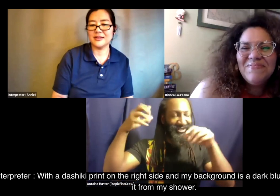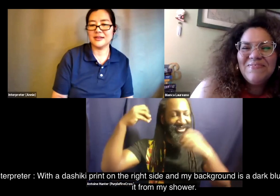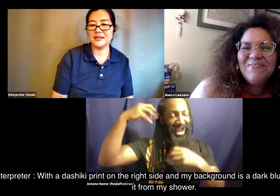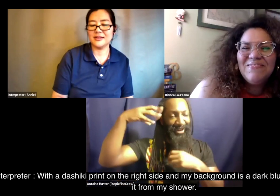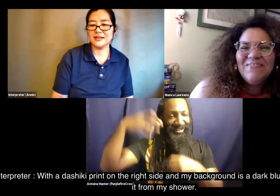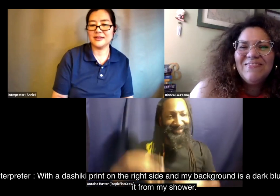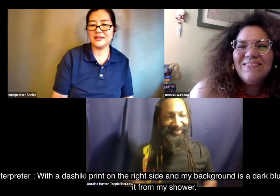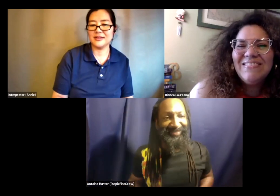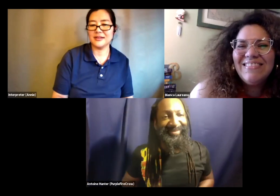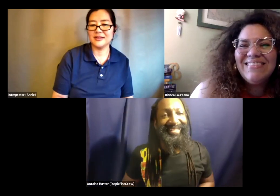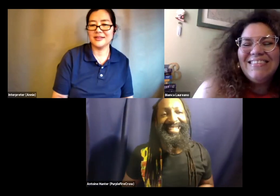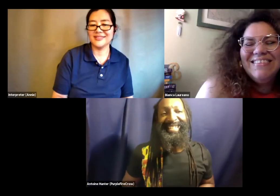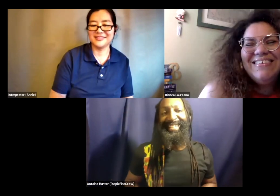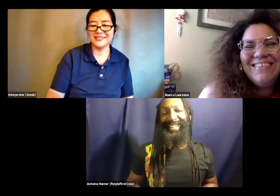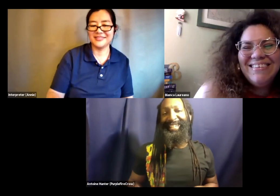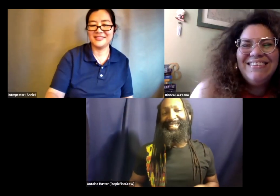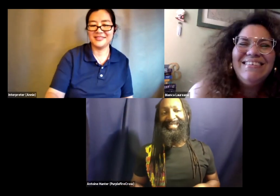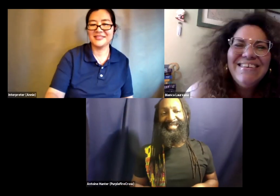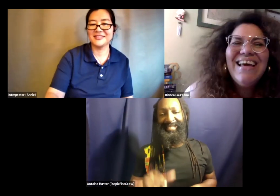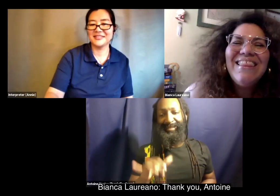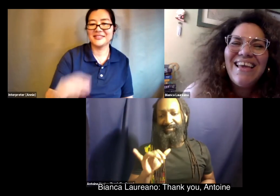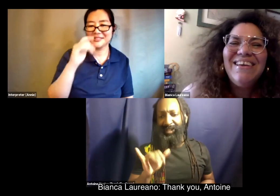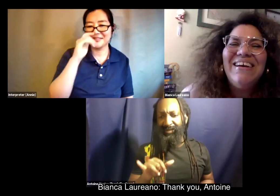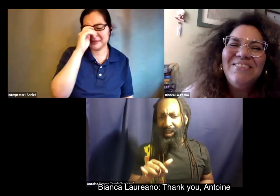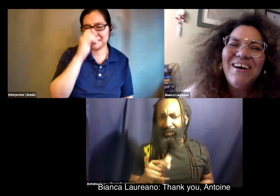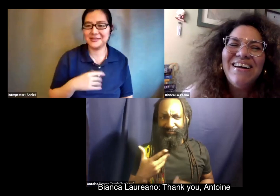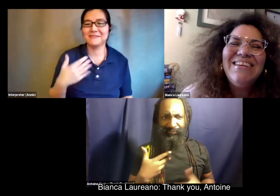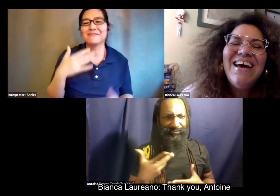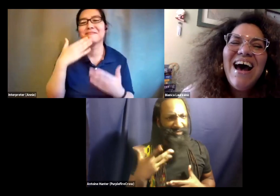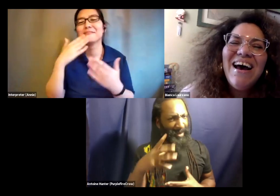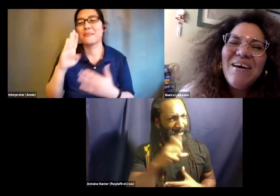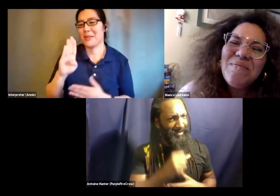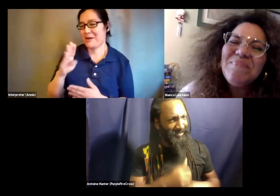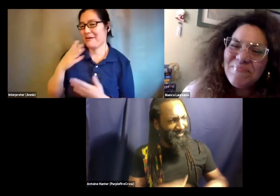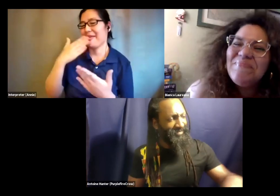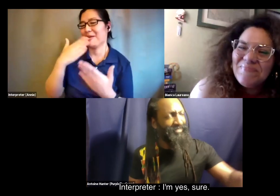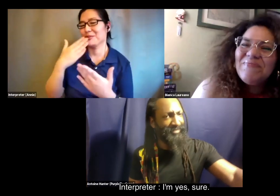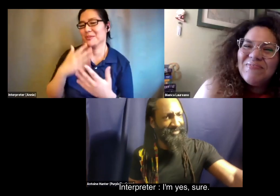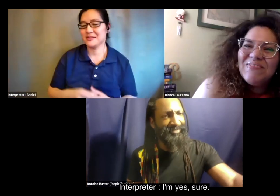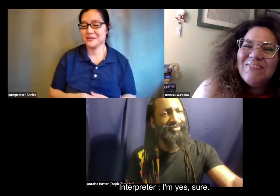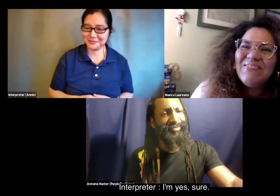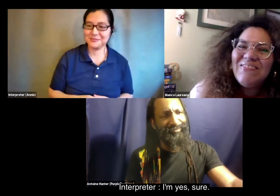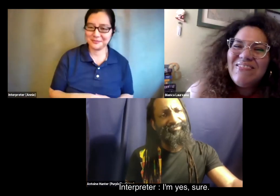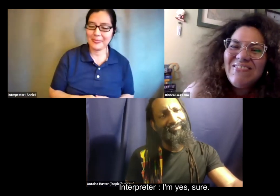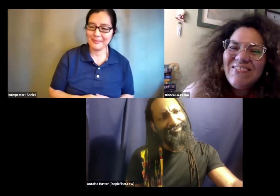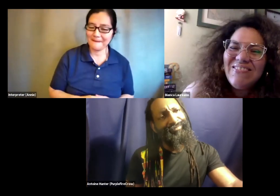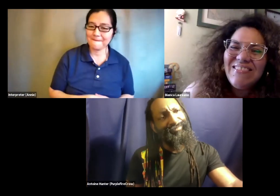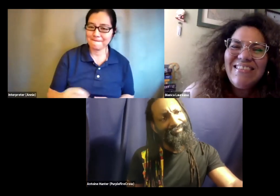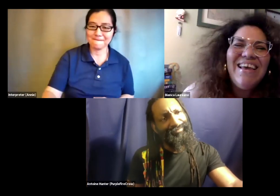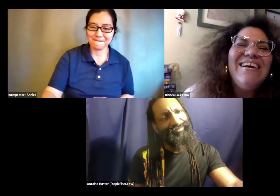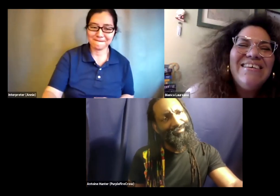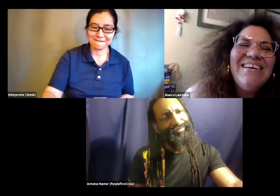i stole it from my shower thank you antoine and i'm yes sure